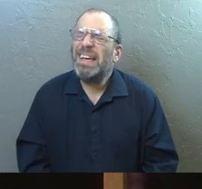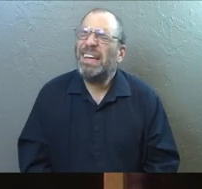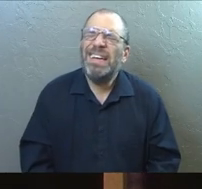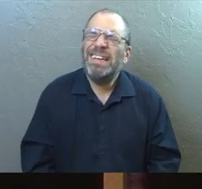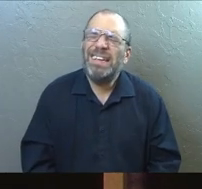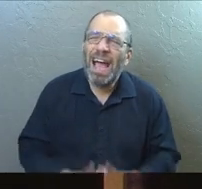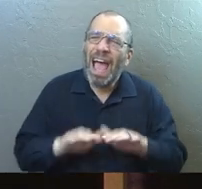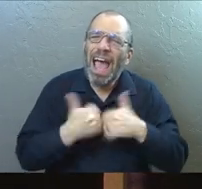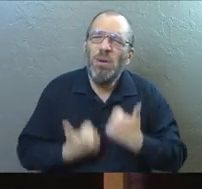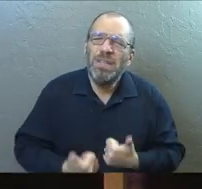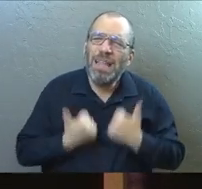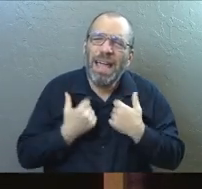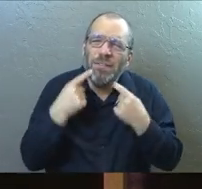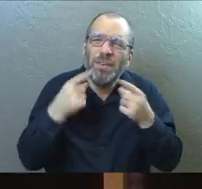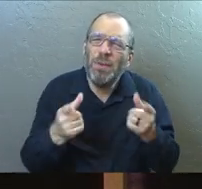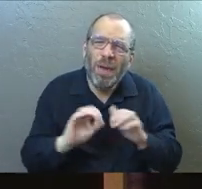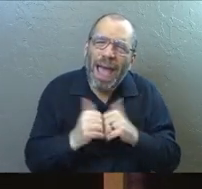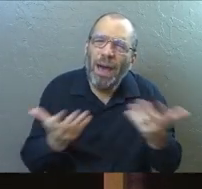How's your life going?